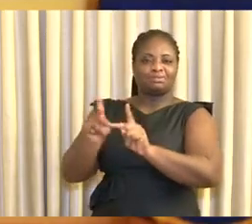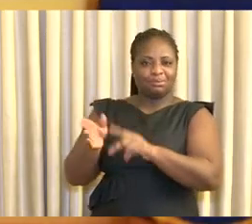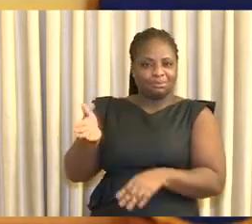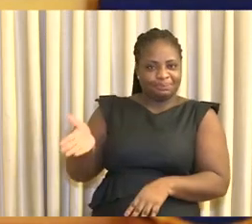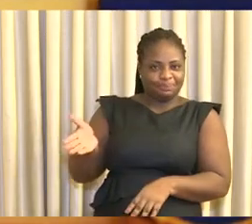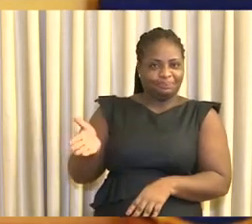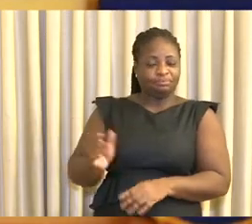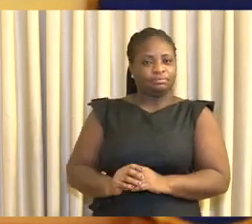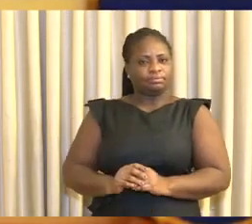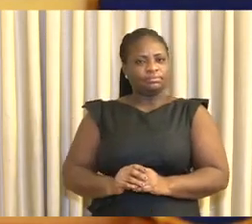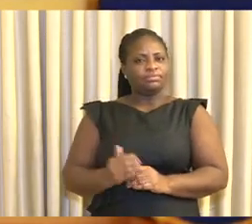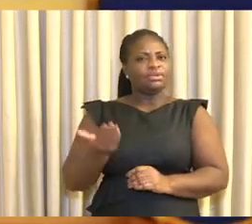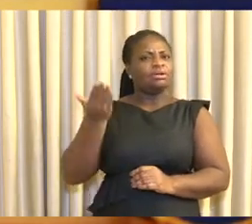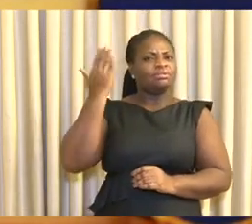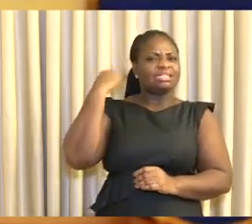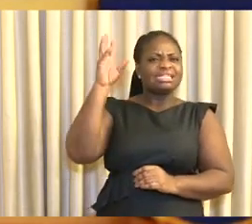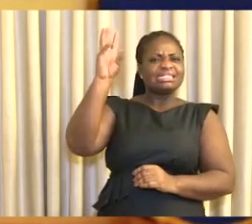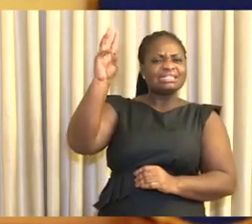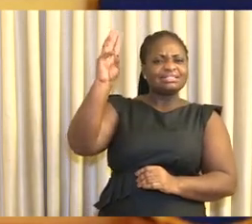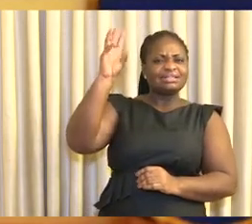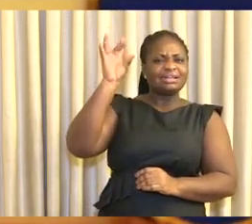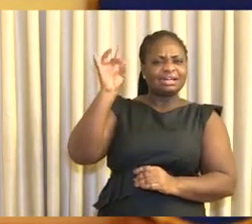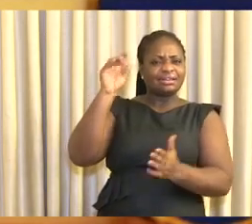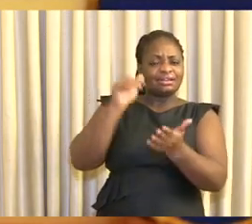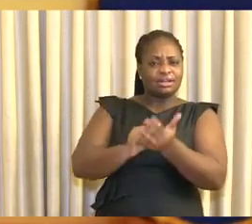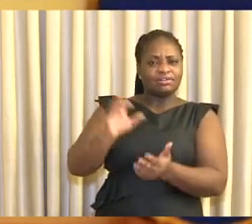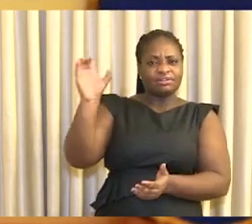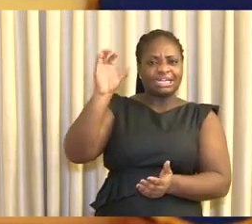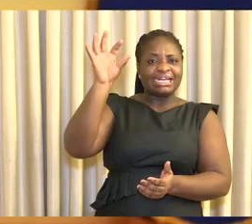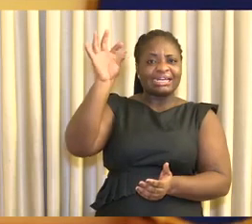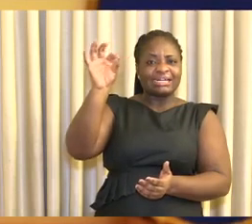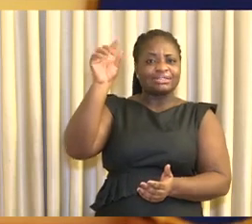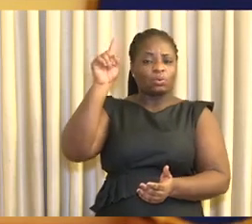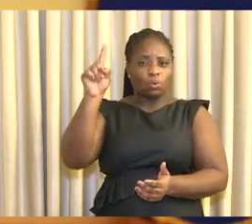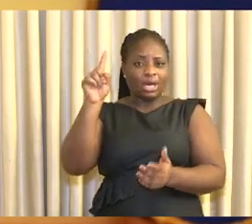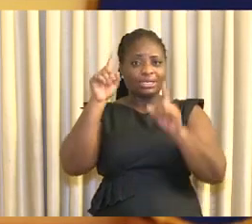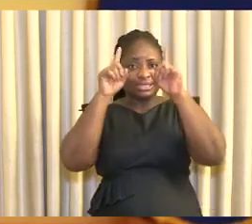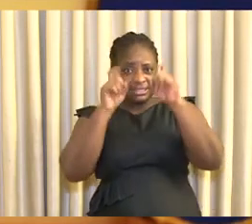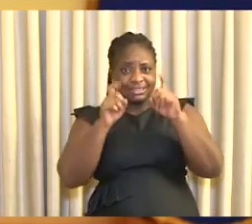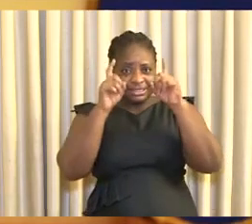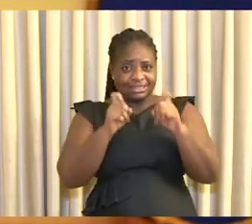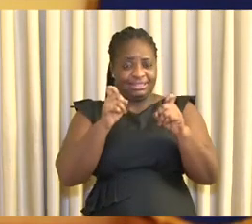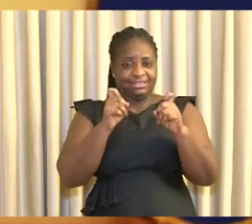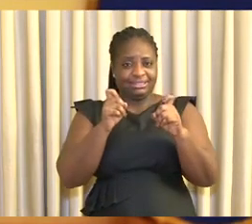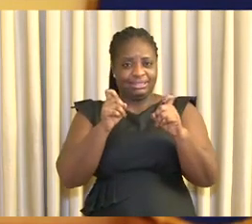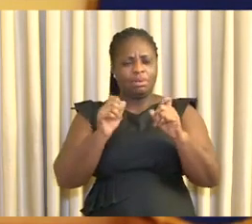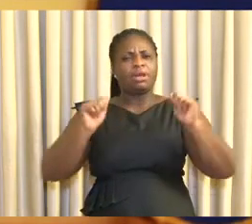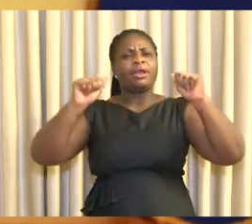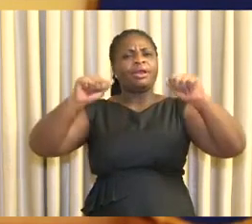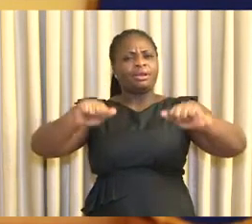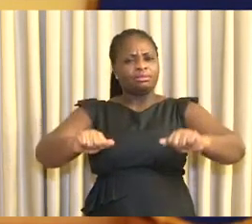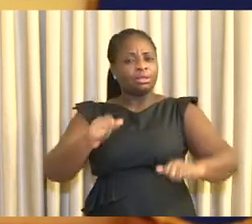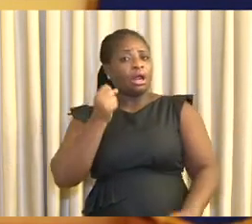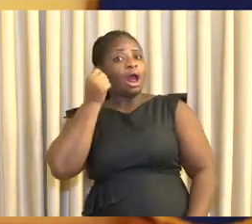From the 68,591 samples tested, we've been able to